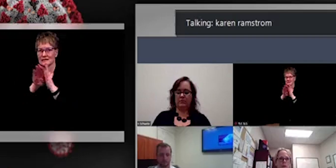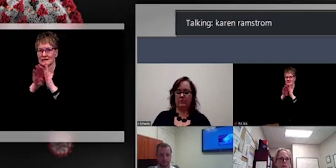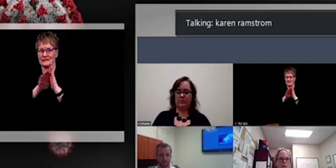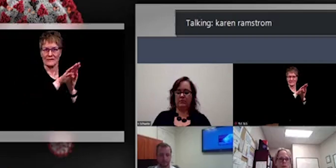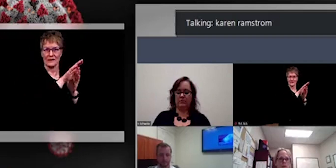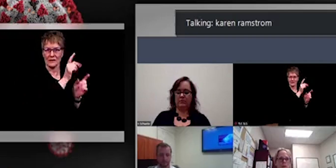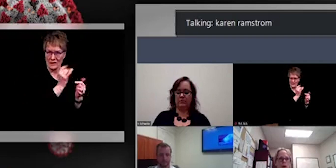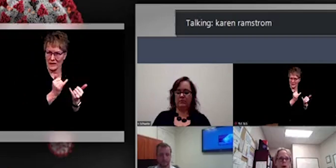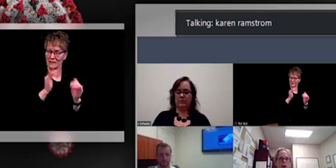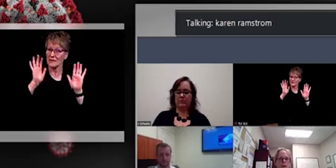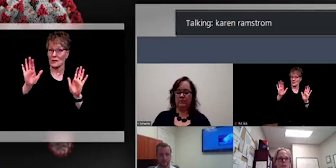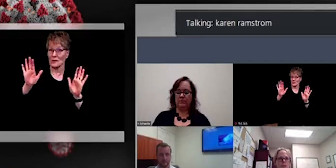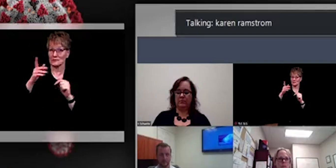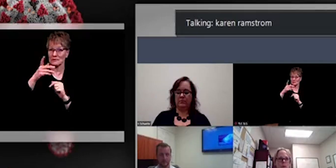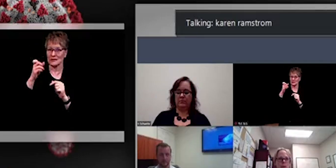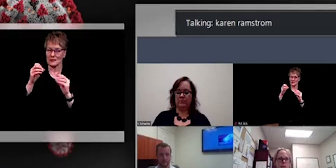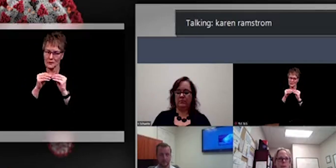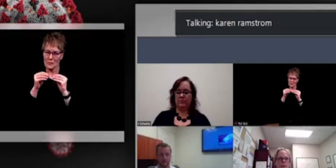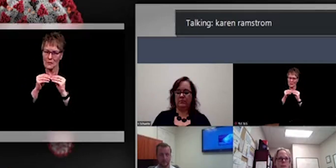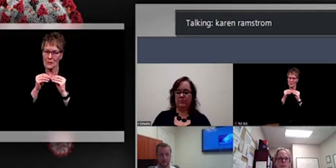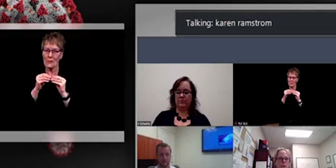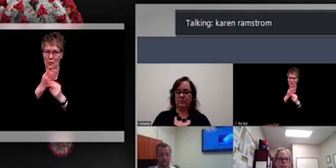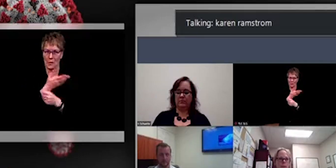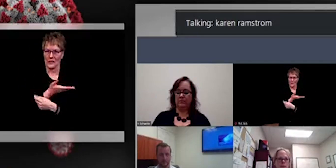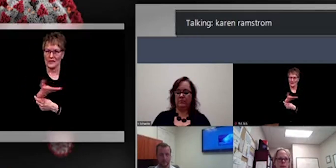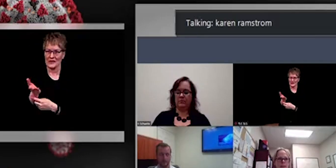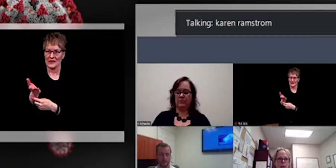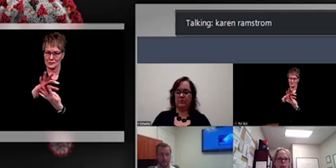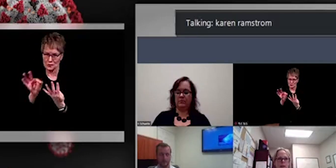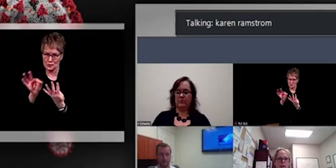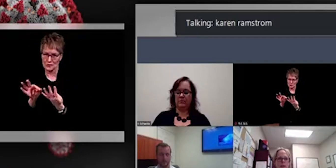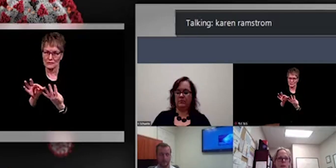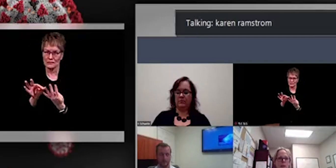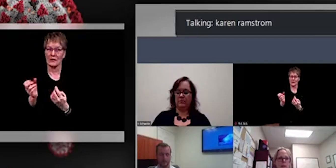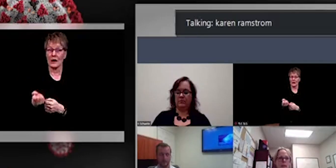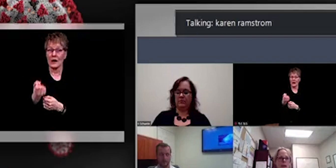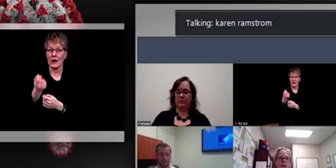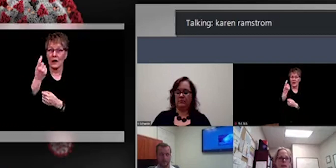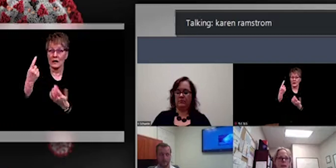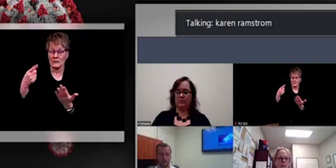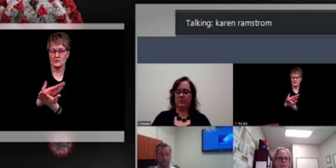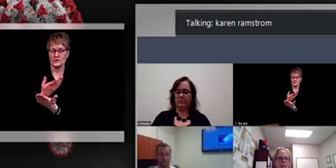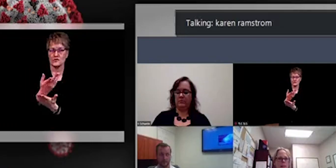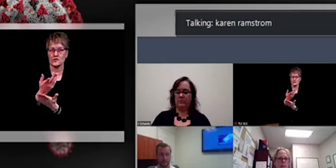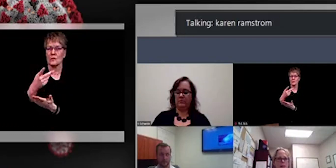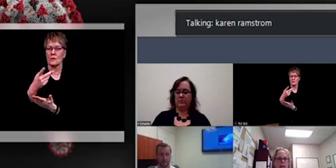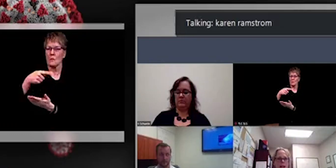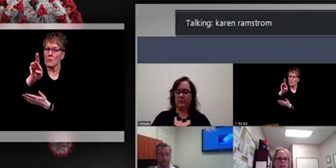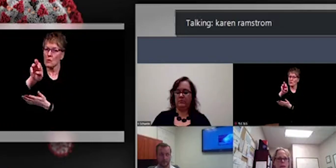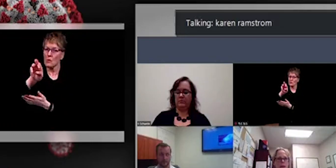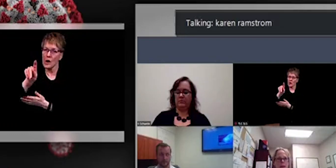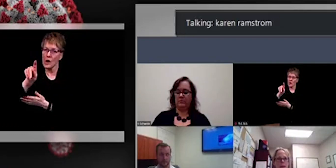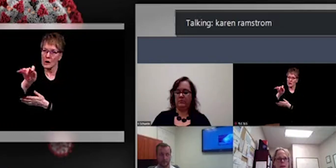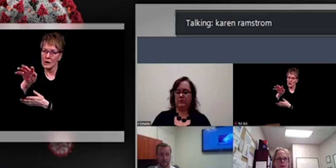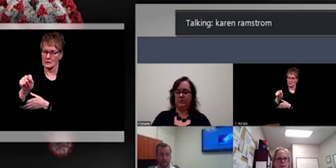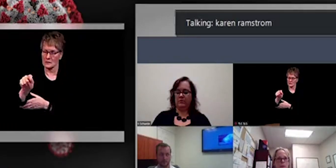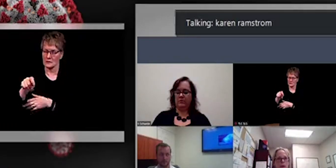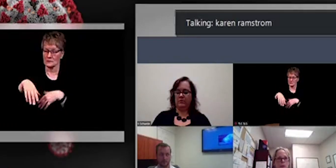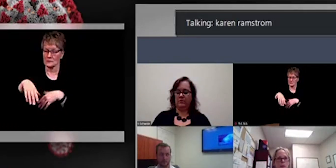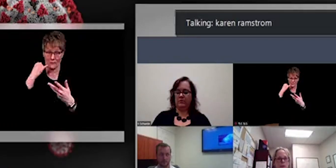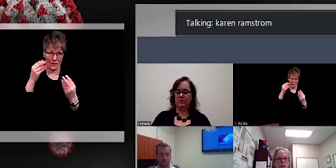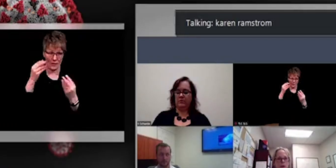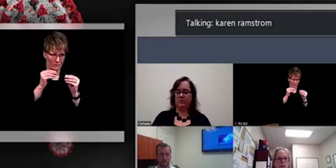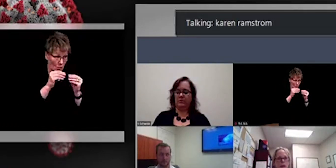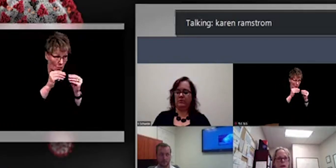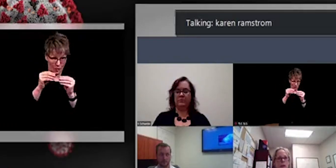this is, this is a new product. And so the more companies and more types of vaccine we have in development, the more likely we're going to be successful in having vaccines, um,